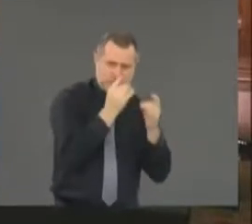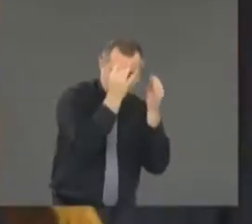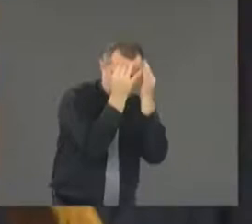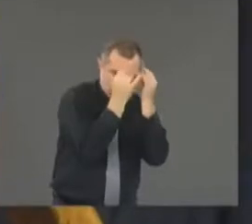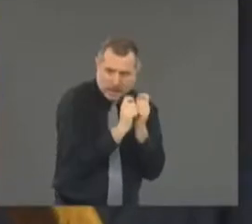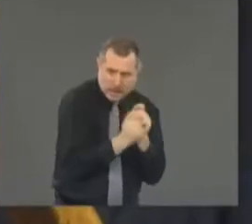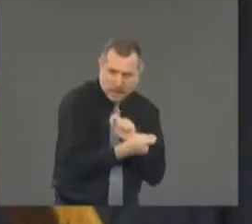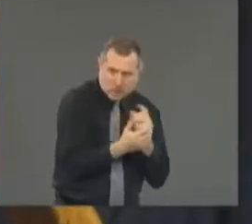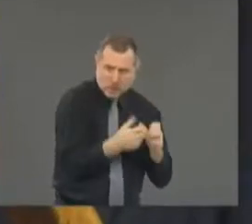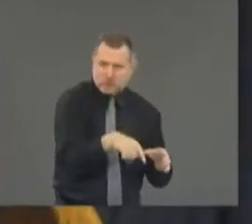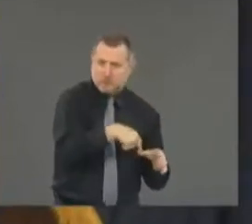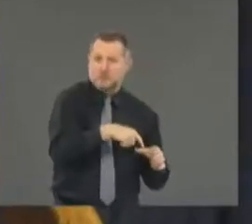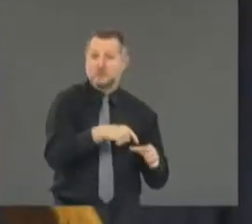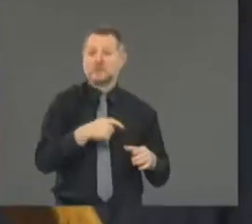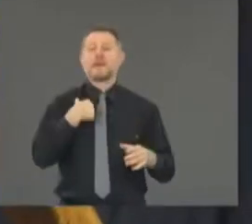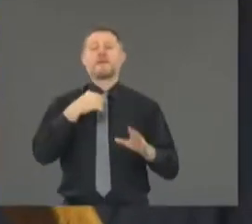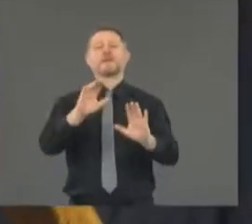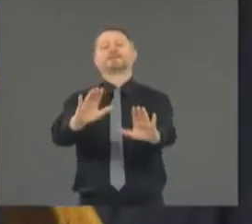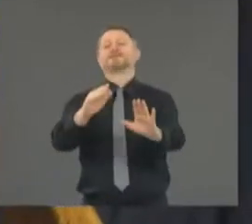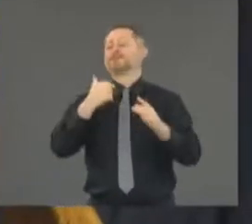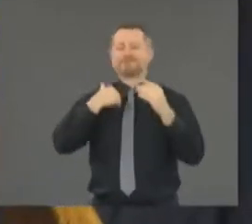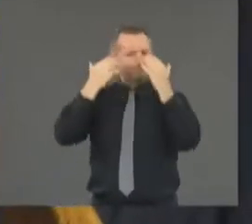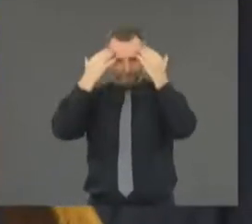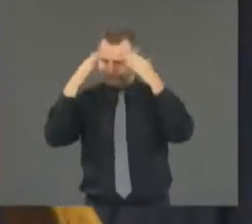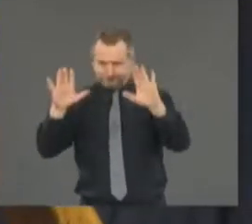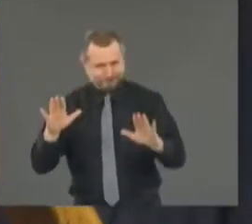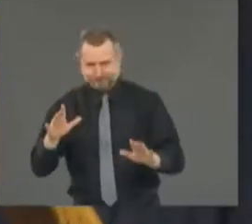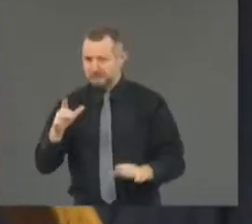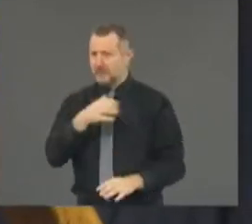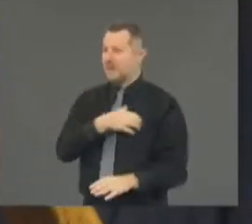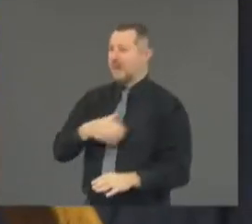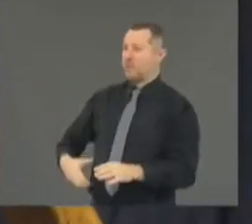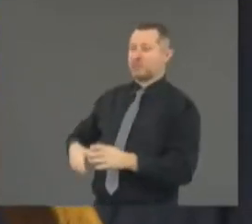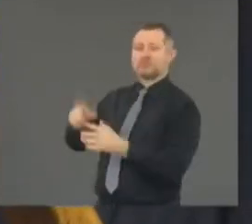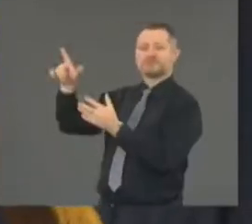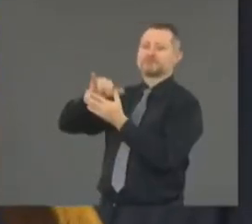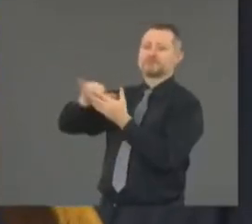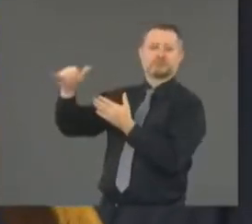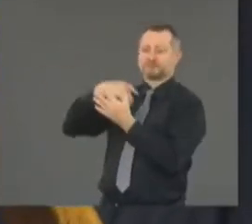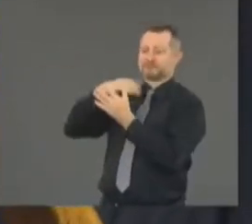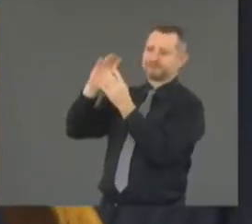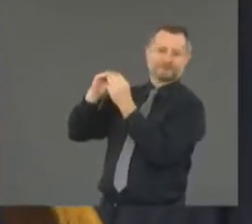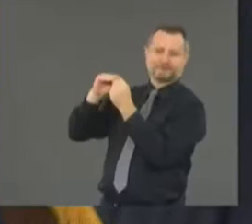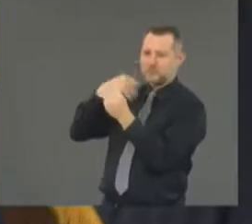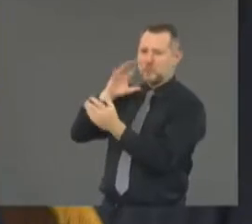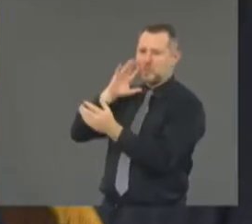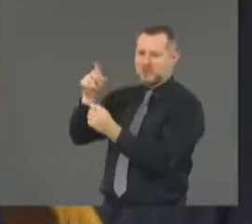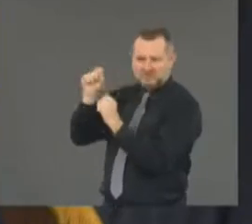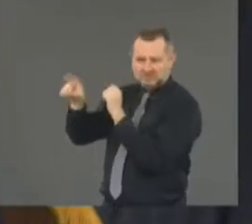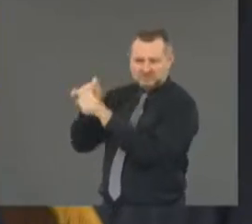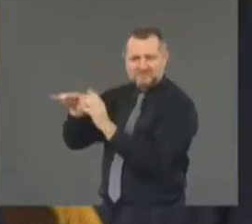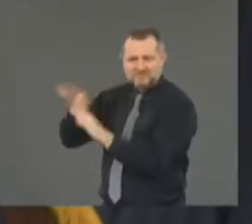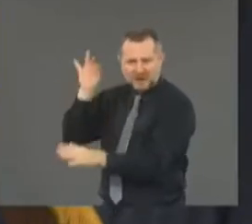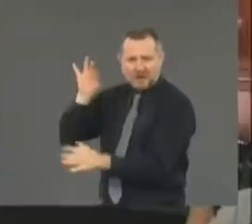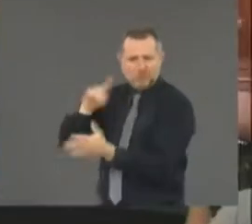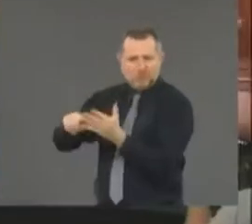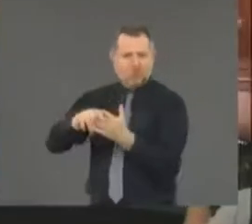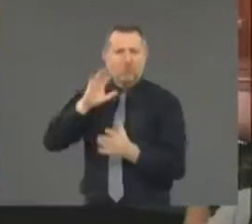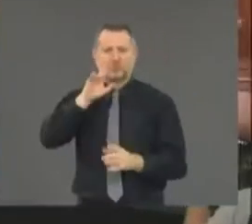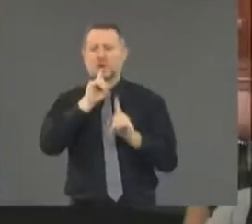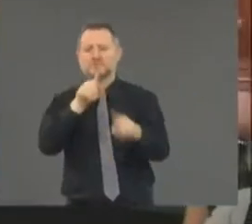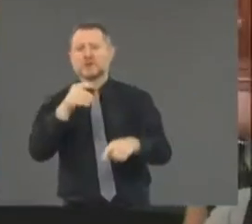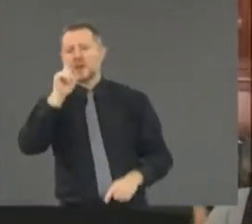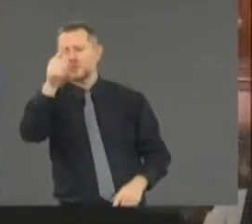Yeah, I don't know what the mayor was referring to. So let me find out what he said. And then I'll comment if appropriate. Governor, you brought a